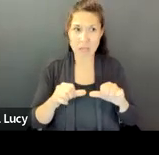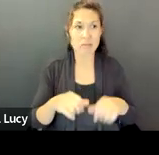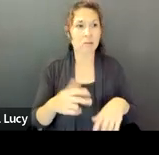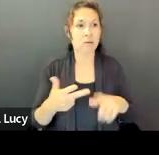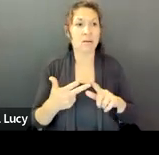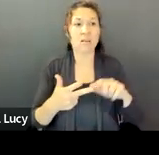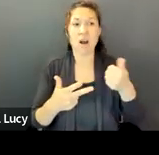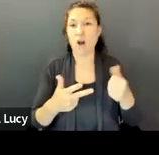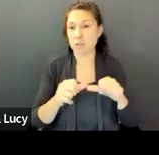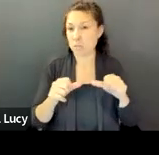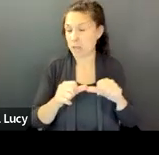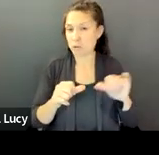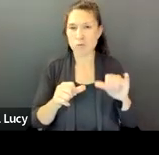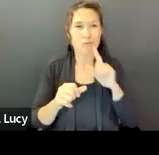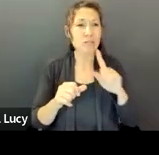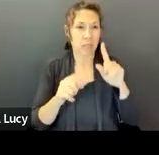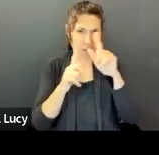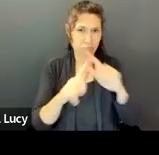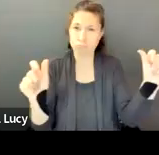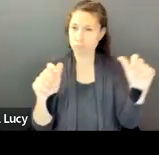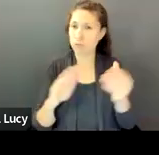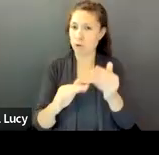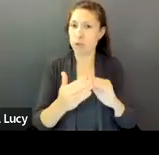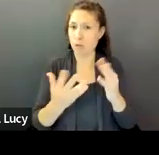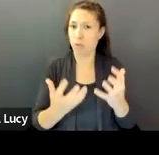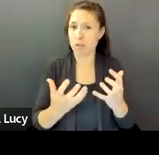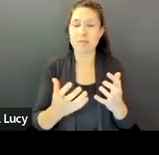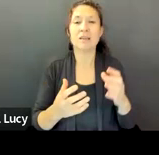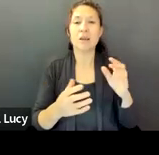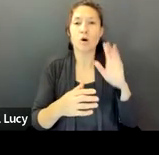community chooses through the design process.